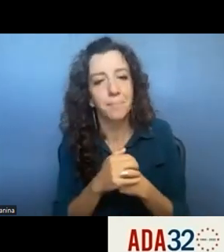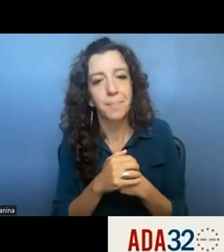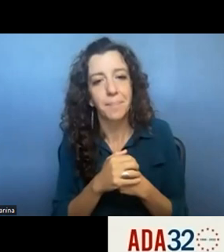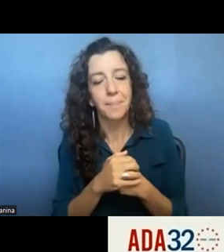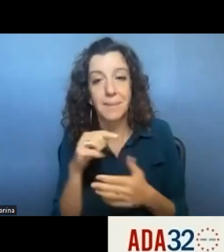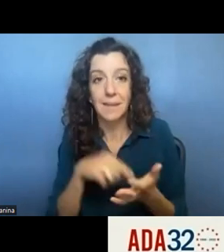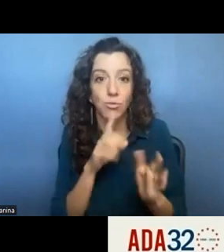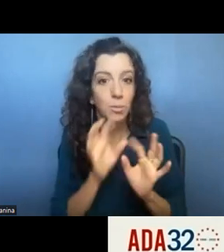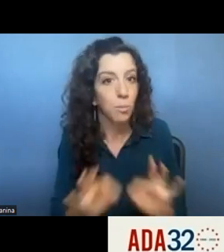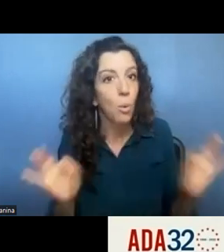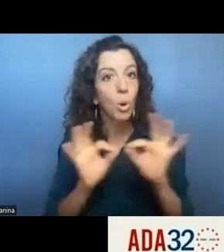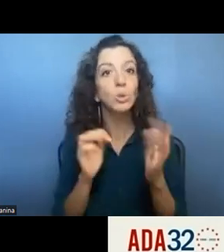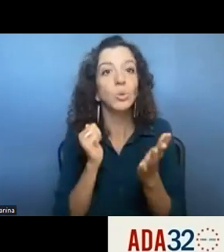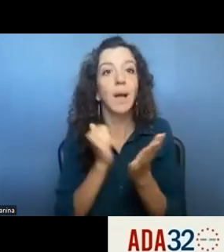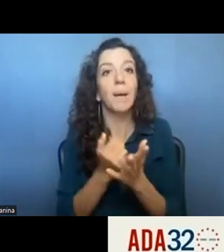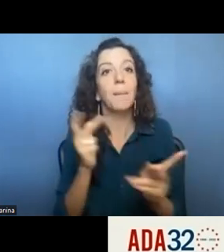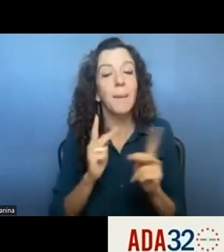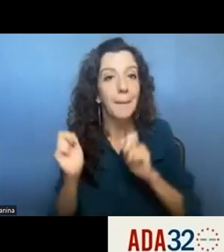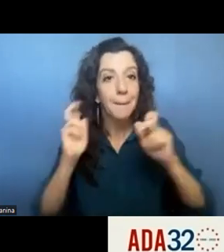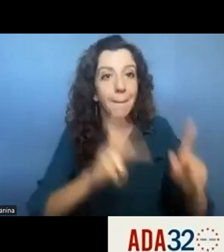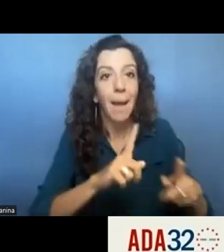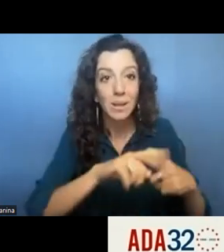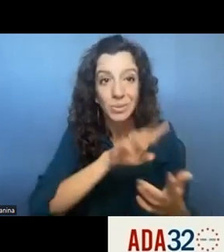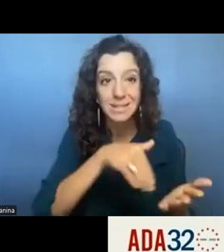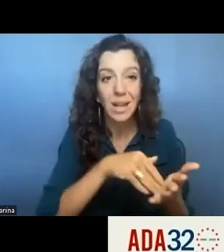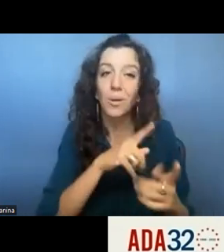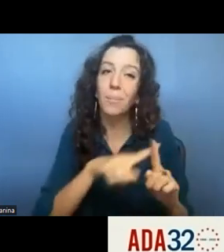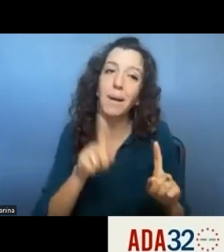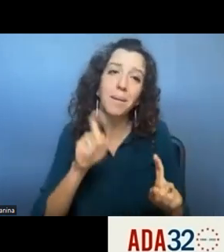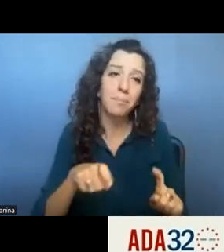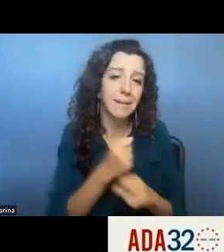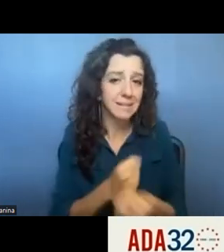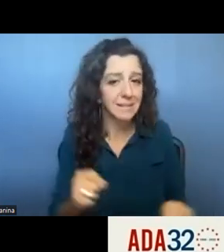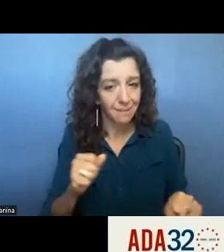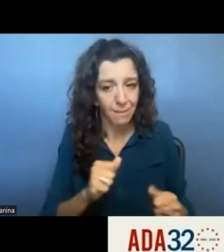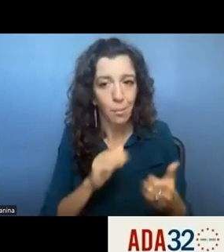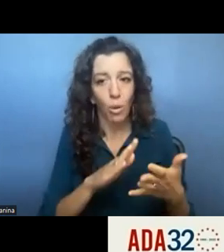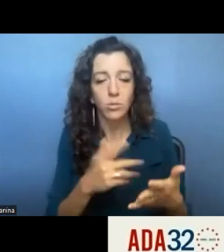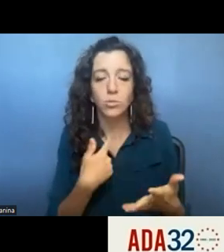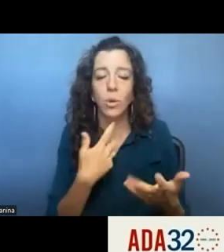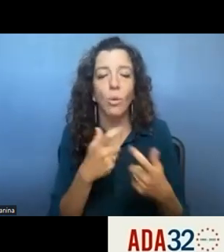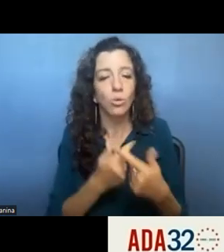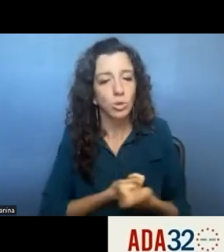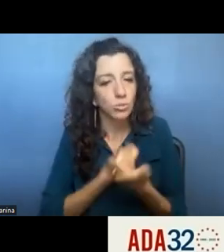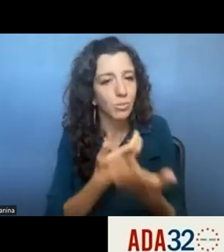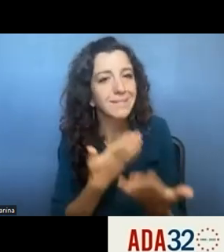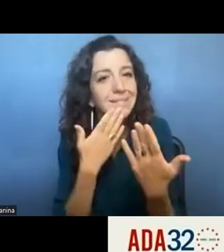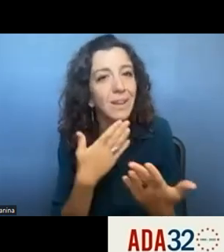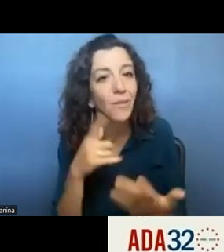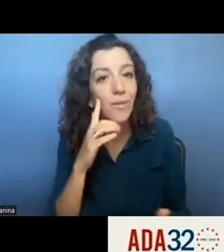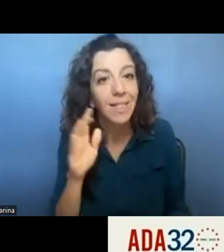get folks back to center but we have to do it very safely so i just want to express our appreciation for listening and